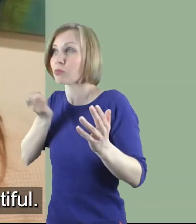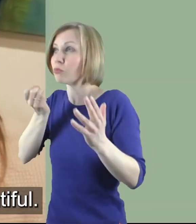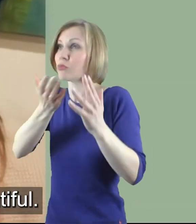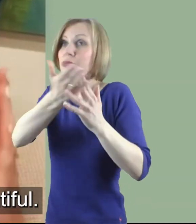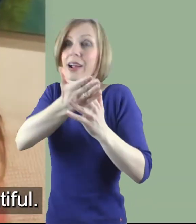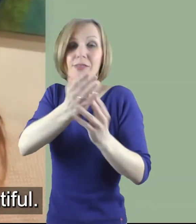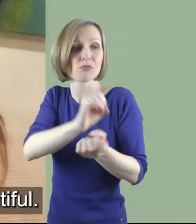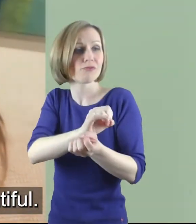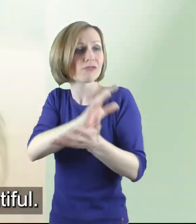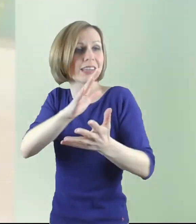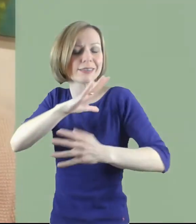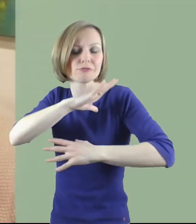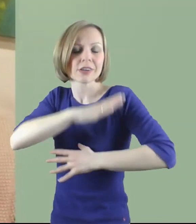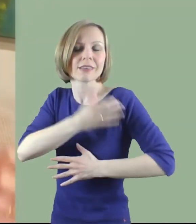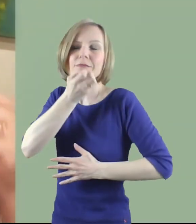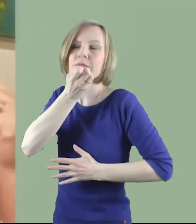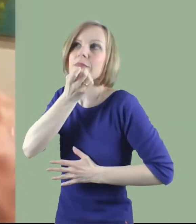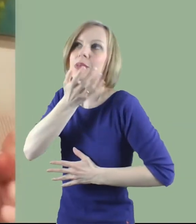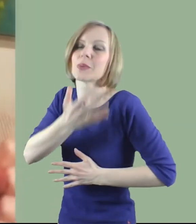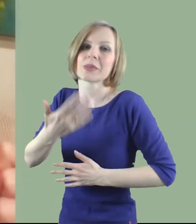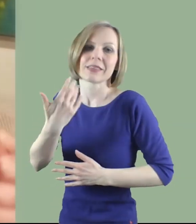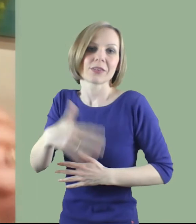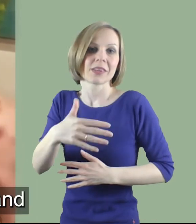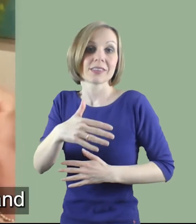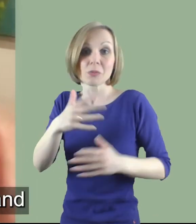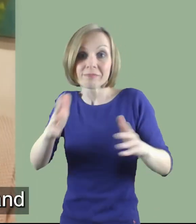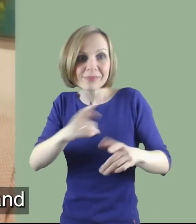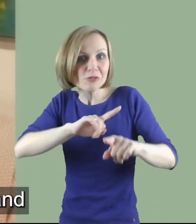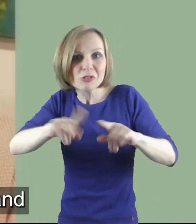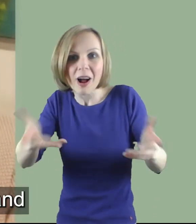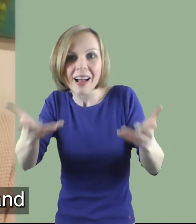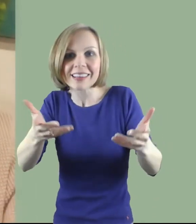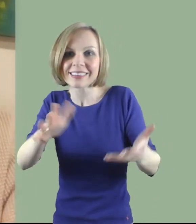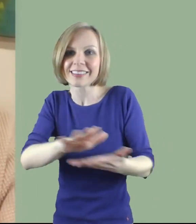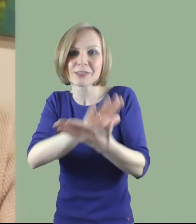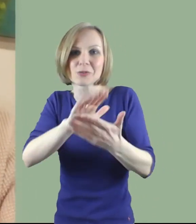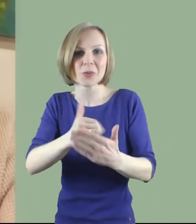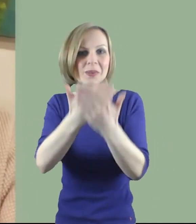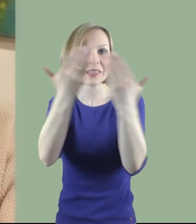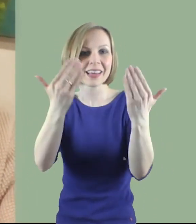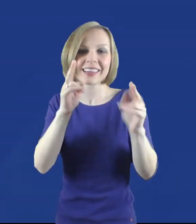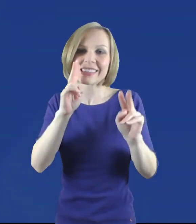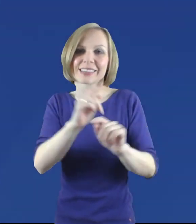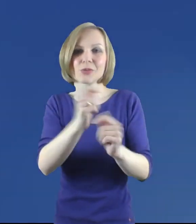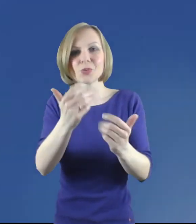honestly it is so beautiful so go for it have a wonderful day and I'll see you soon.